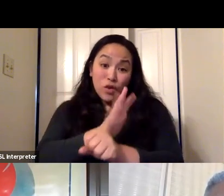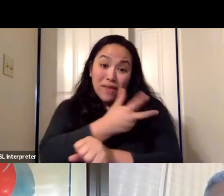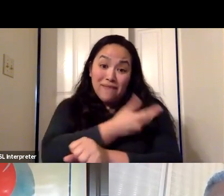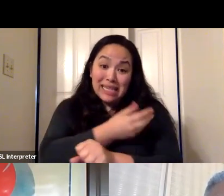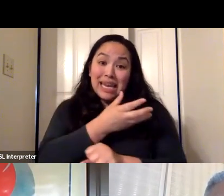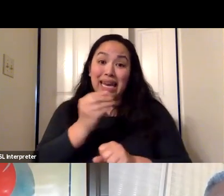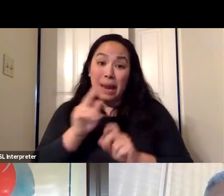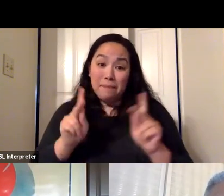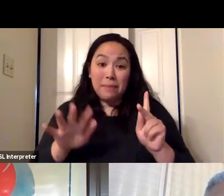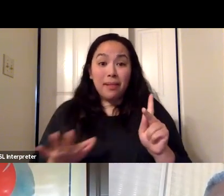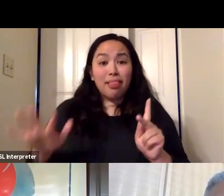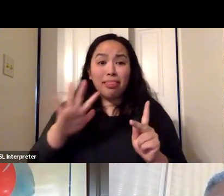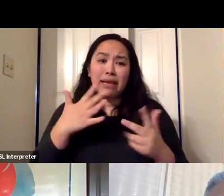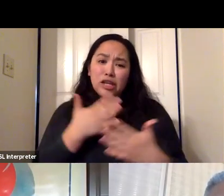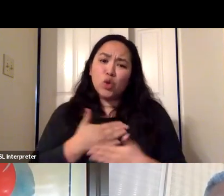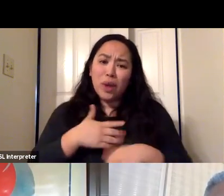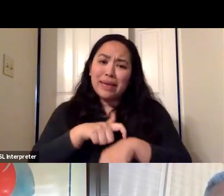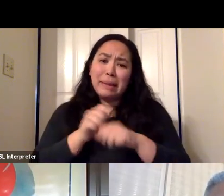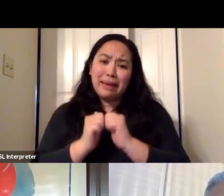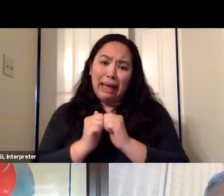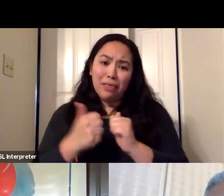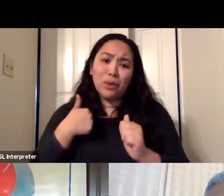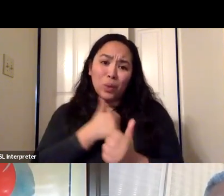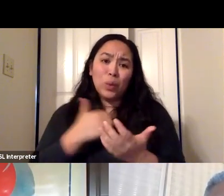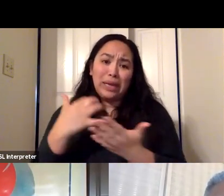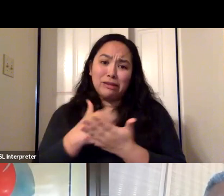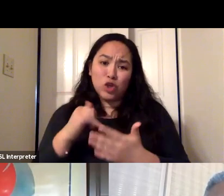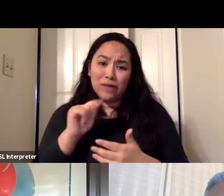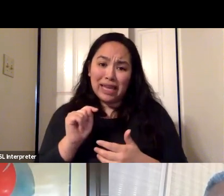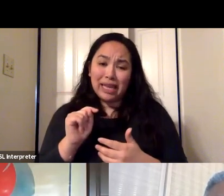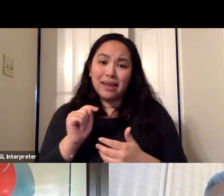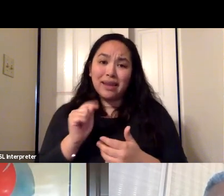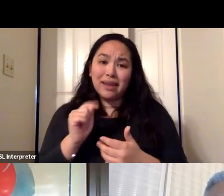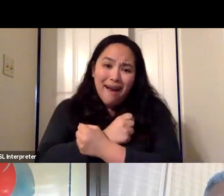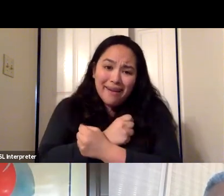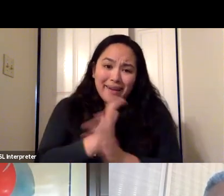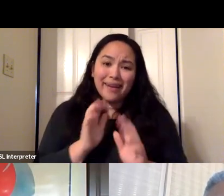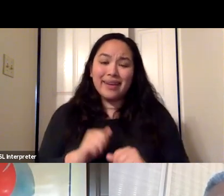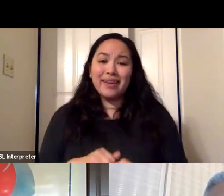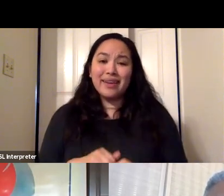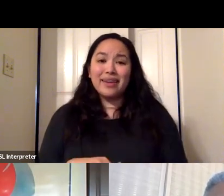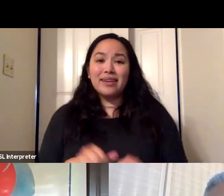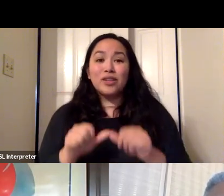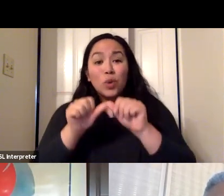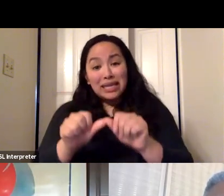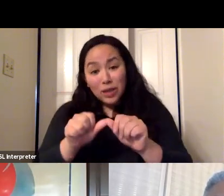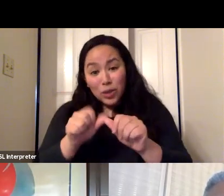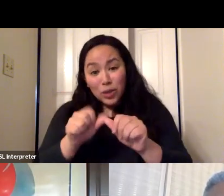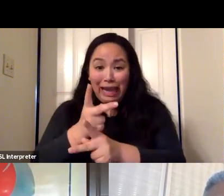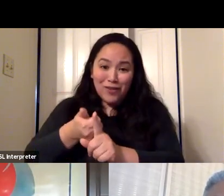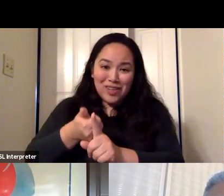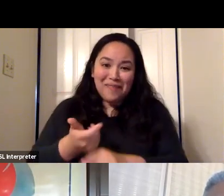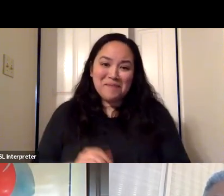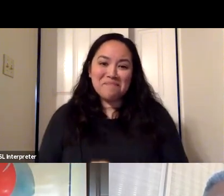folks, you know, enjoy that time together. We deserve it. You know, get some hugs in and stuff like that, too. So continue taking good care of yourself.